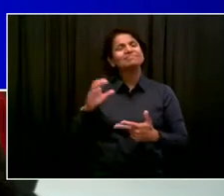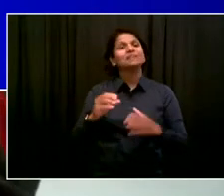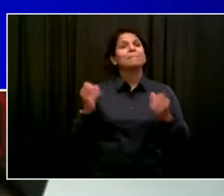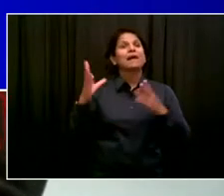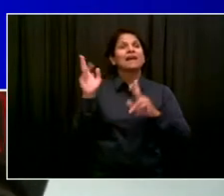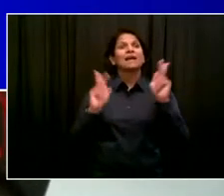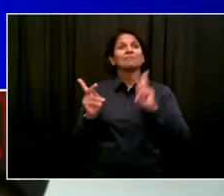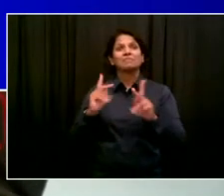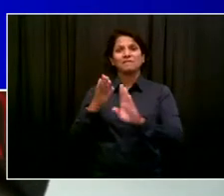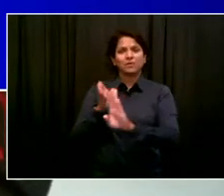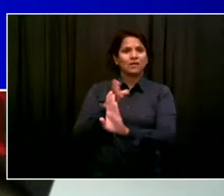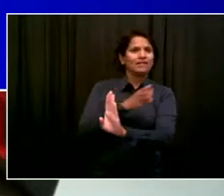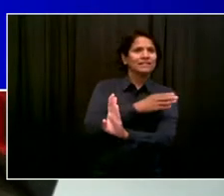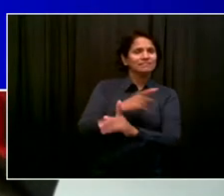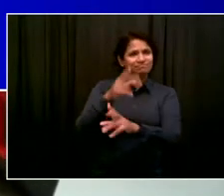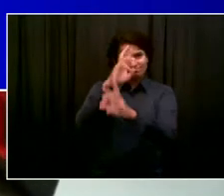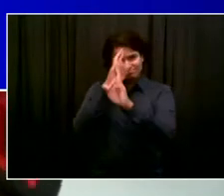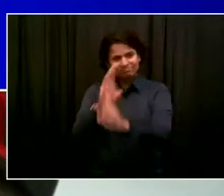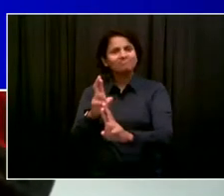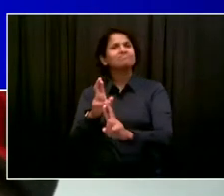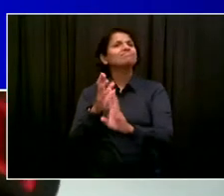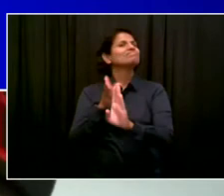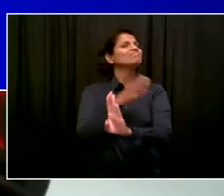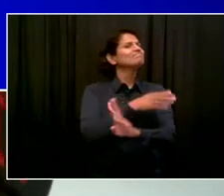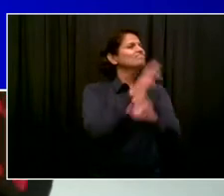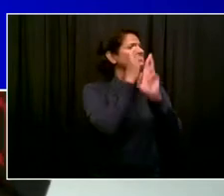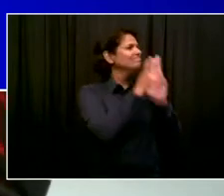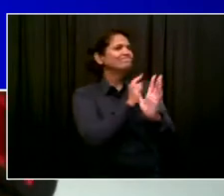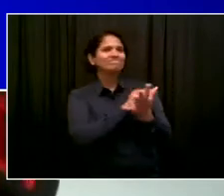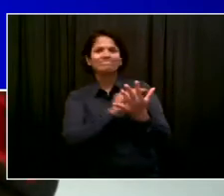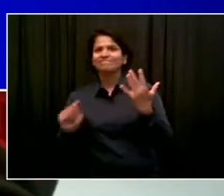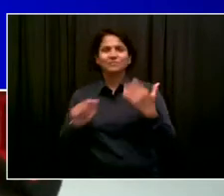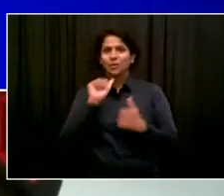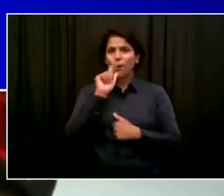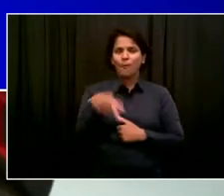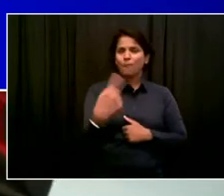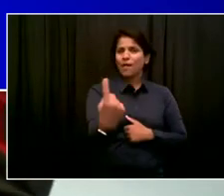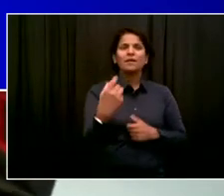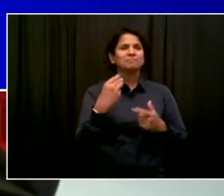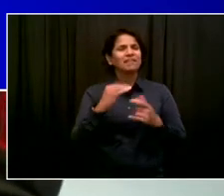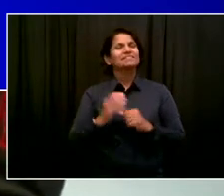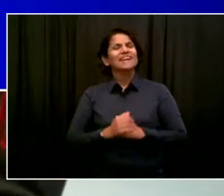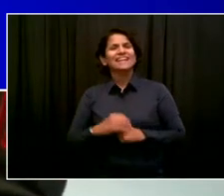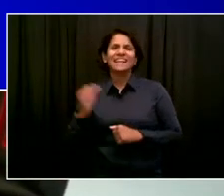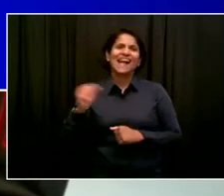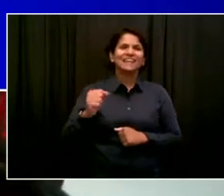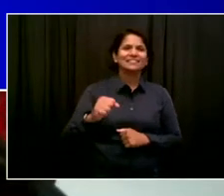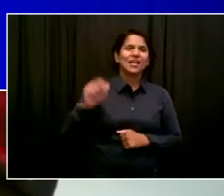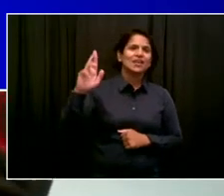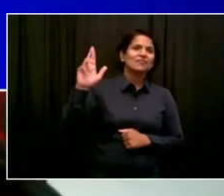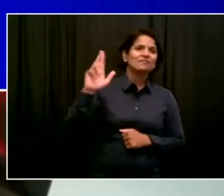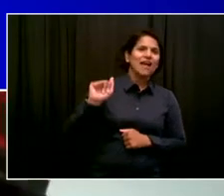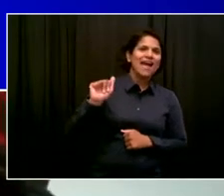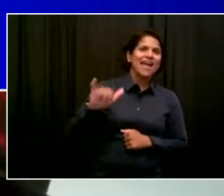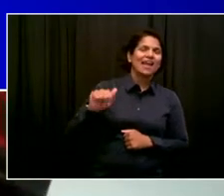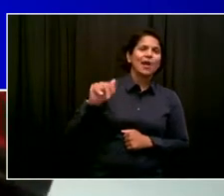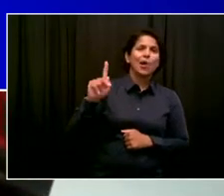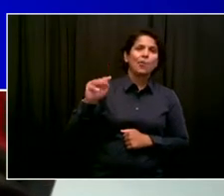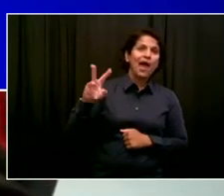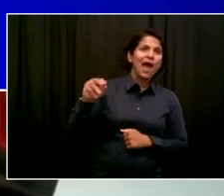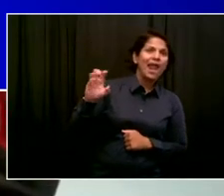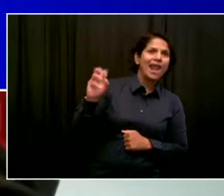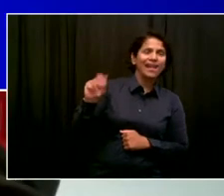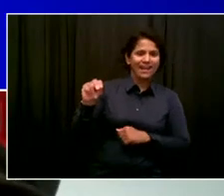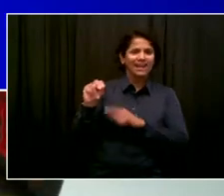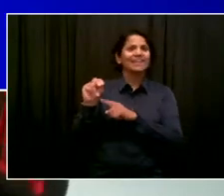your heart and soul. And I appreciate you for that. Ray Kwan, this means a lot to all of us in this whole city, and especially the people of Staten